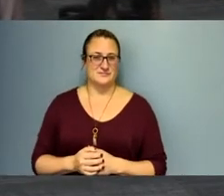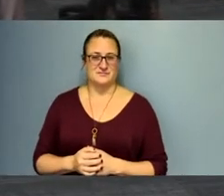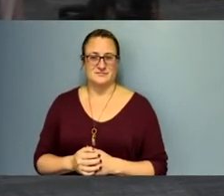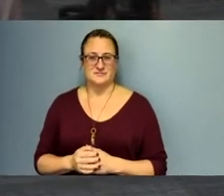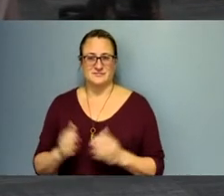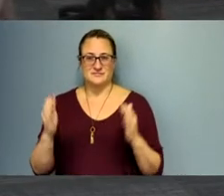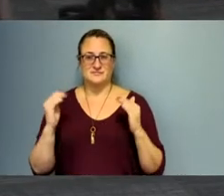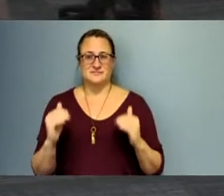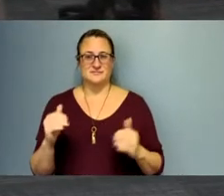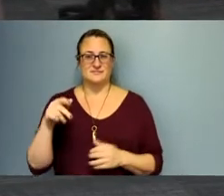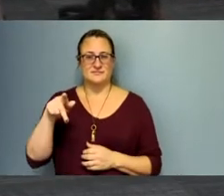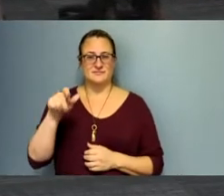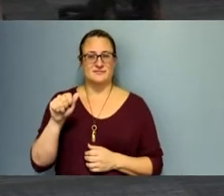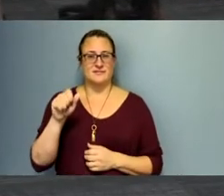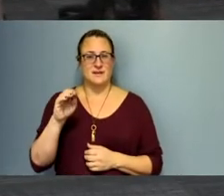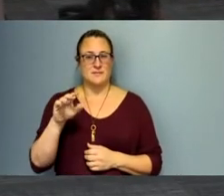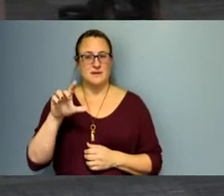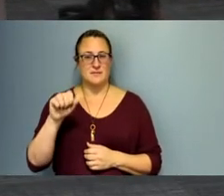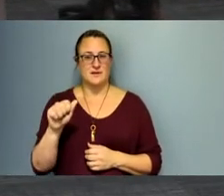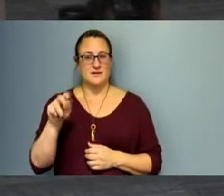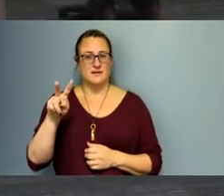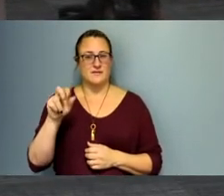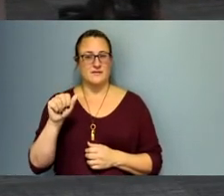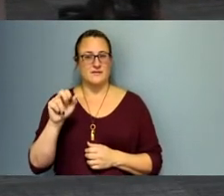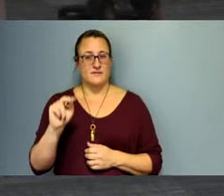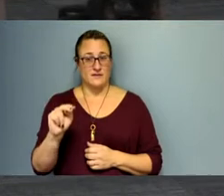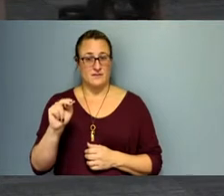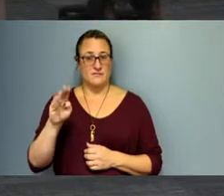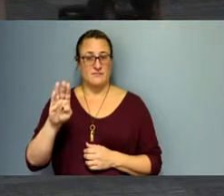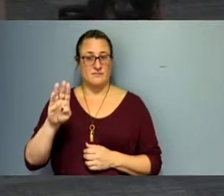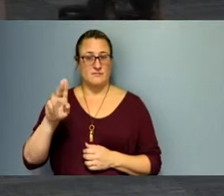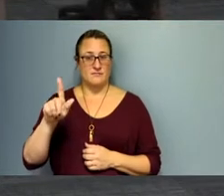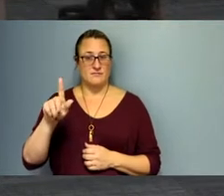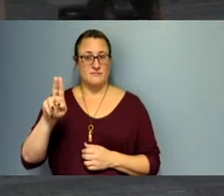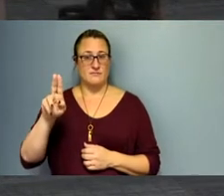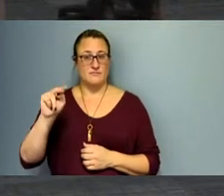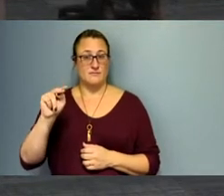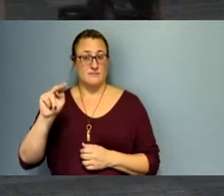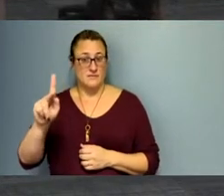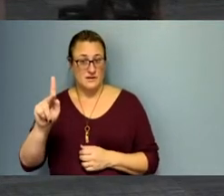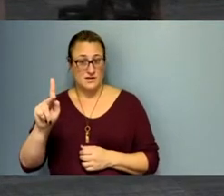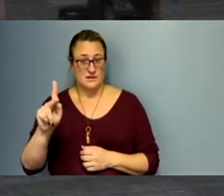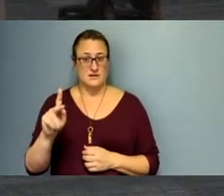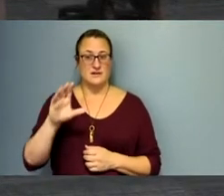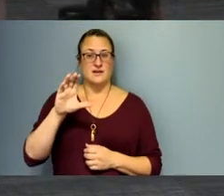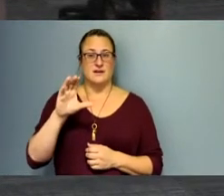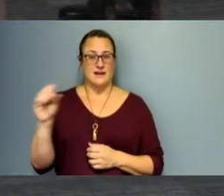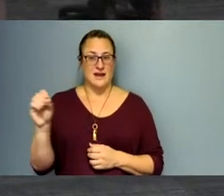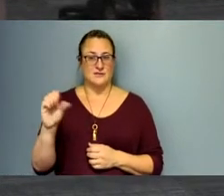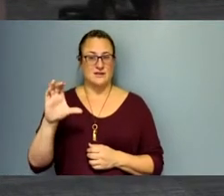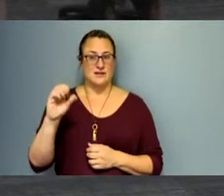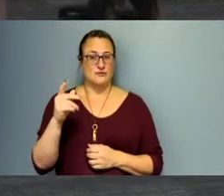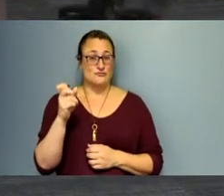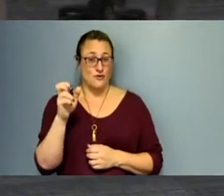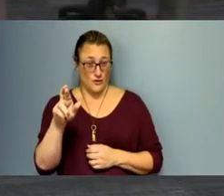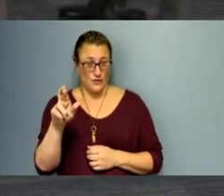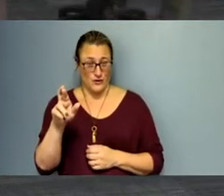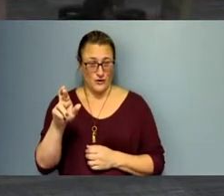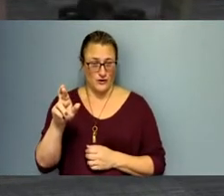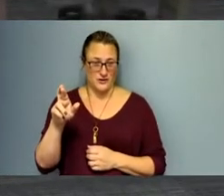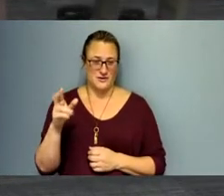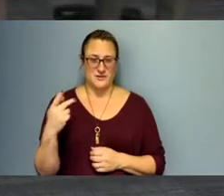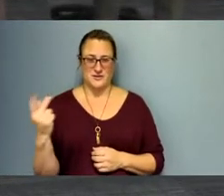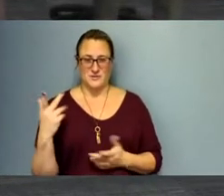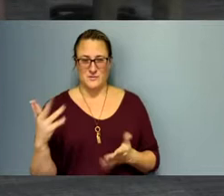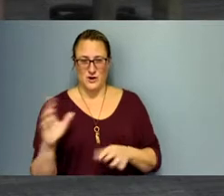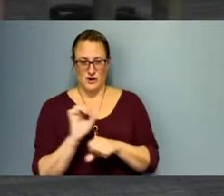Good morning. My name is Pamela Van Blunk. I am the county controller, and I've already begun to work with each one of you, but I continue to,